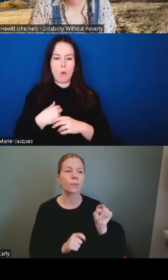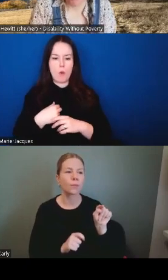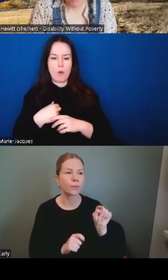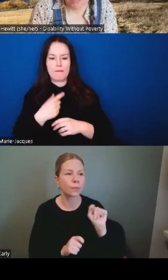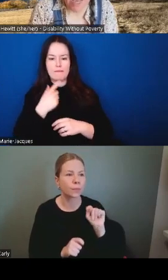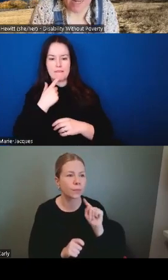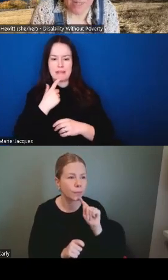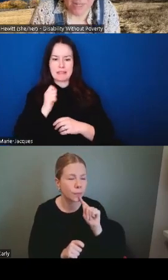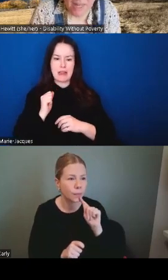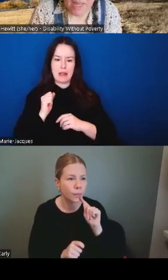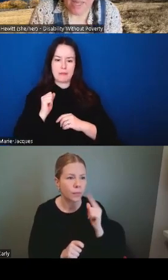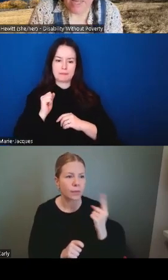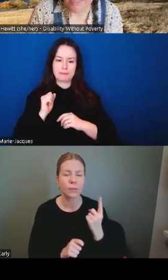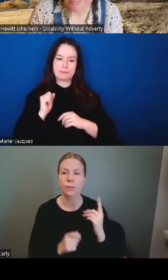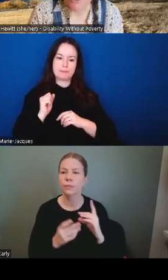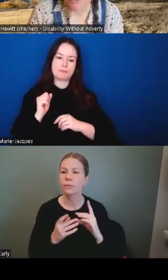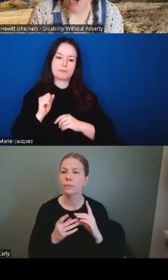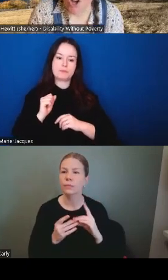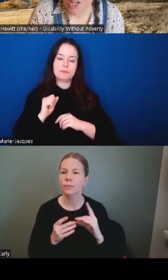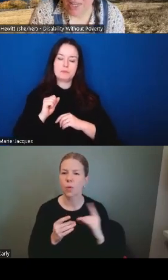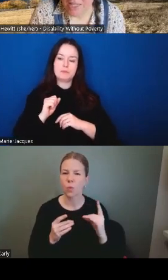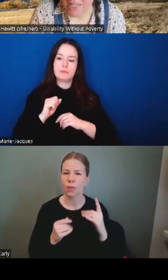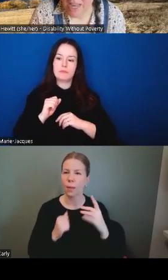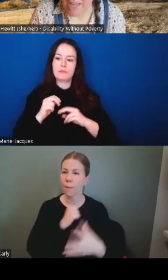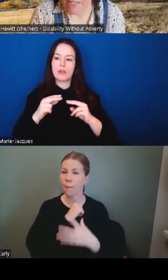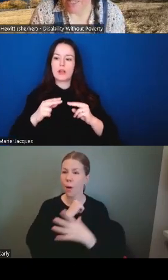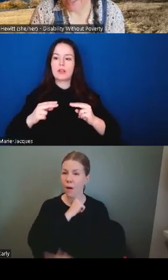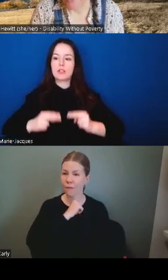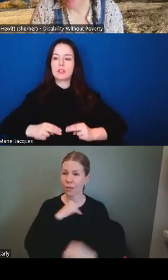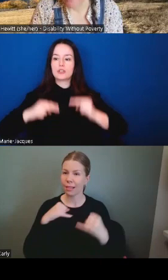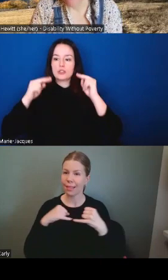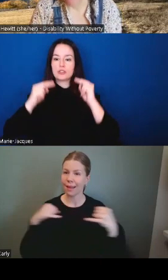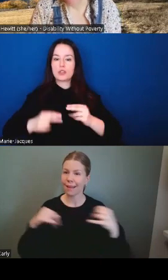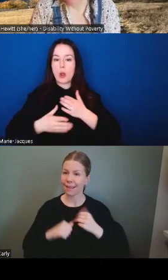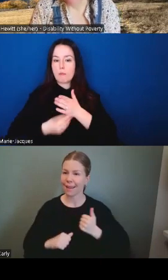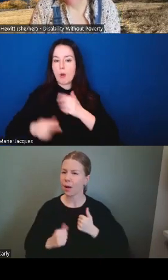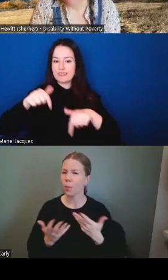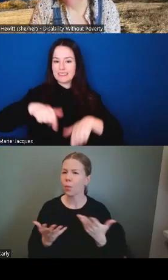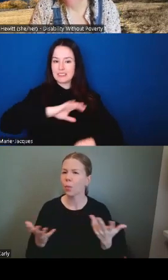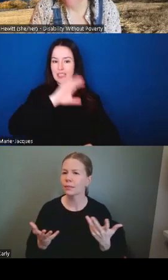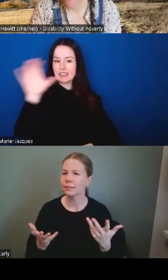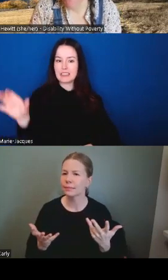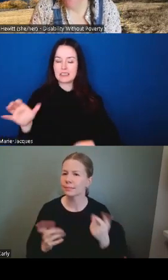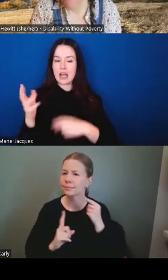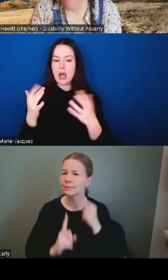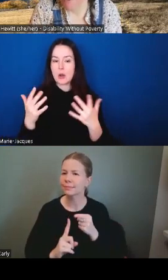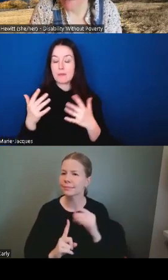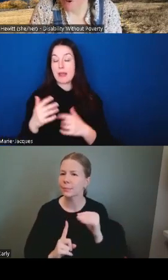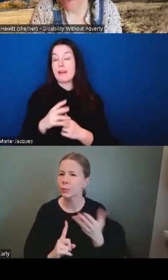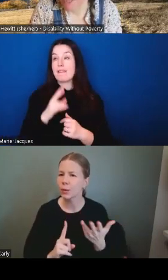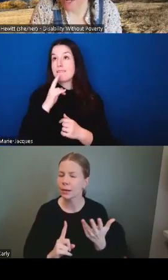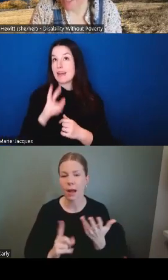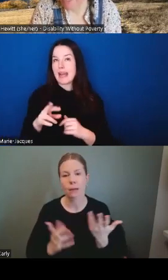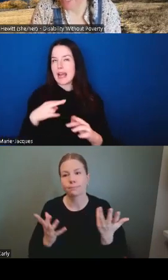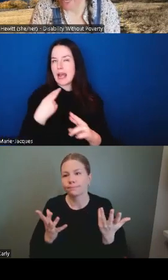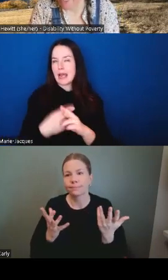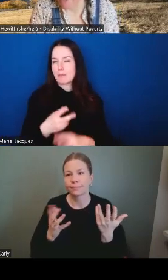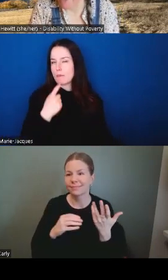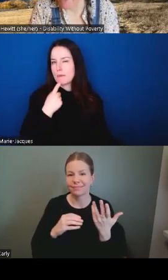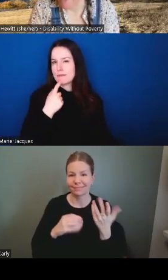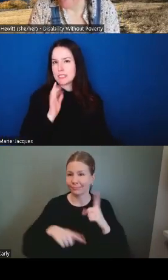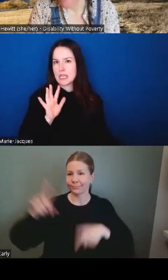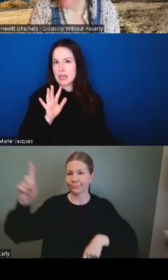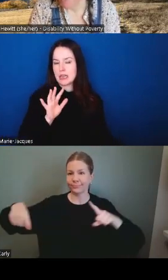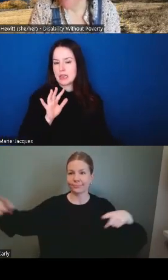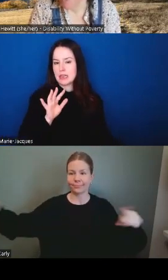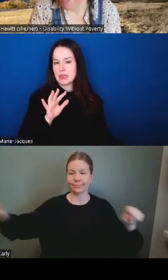the poverty line in canada it's not an easy answer there are there are over 50 poverty lines in